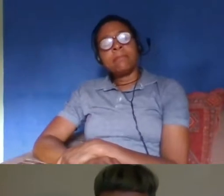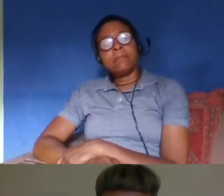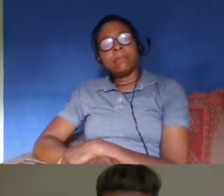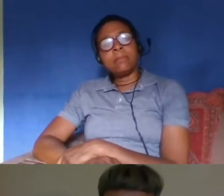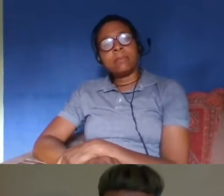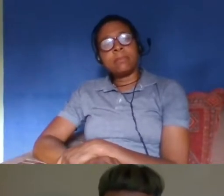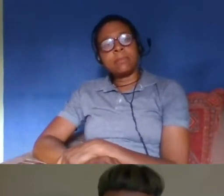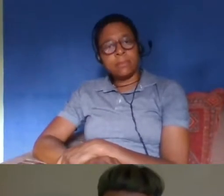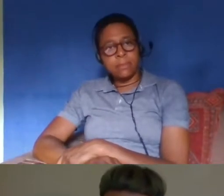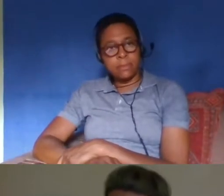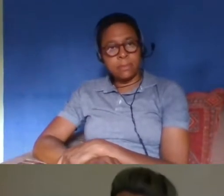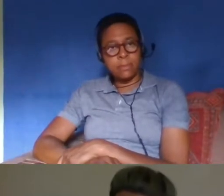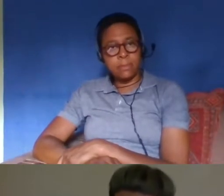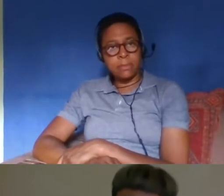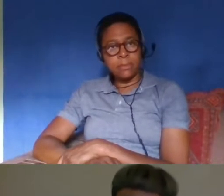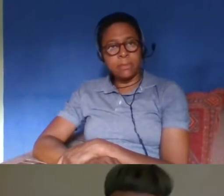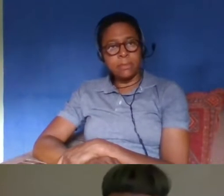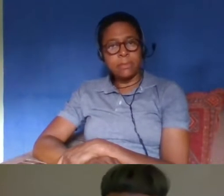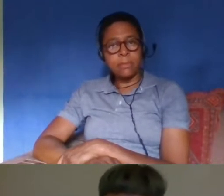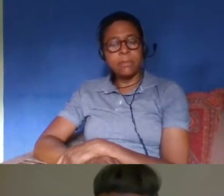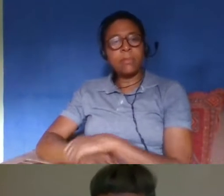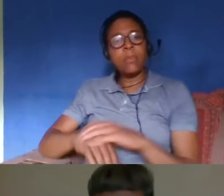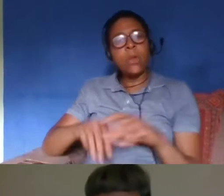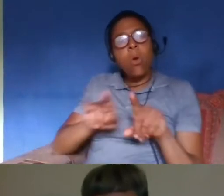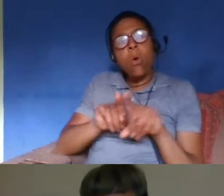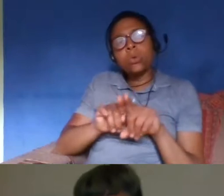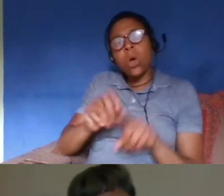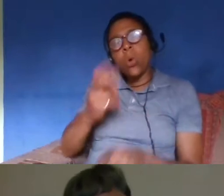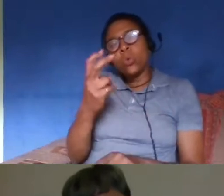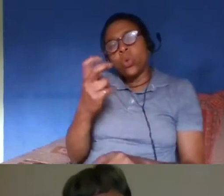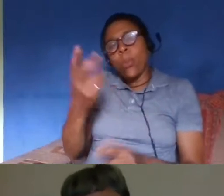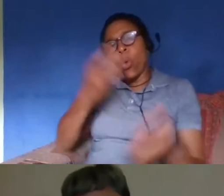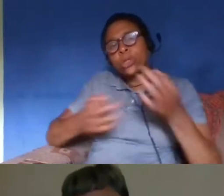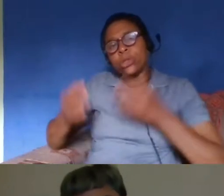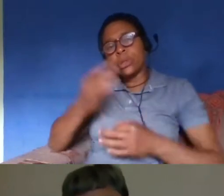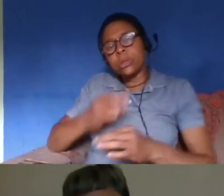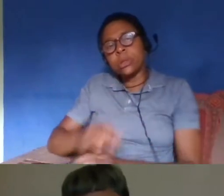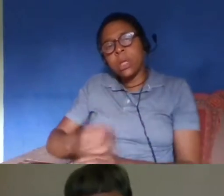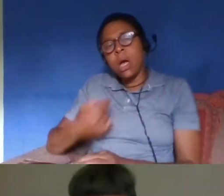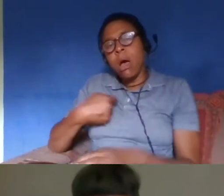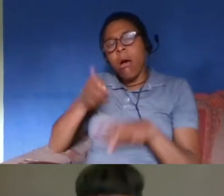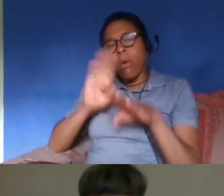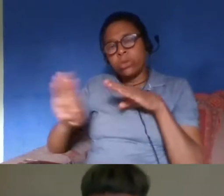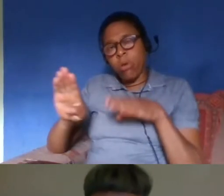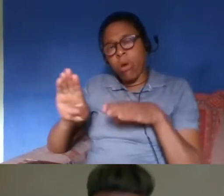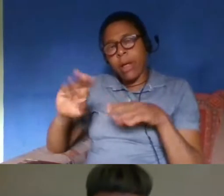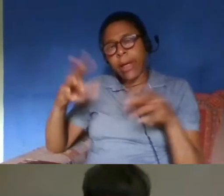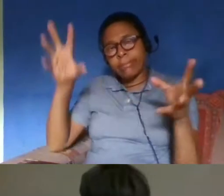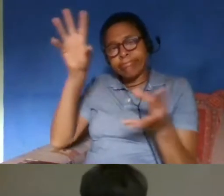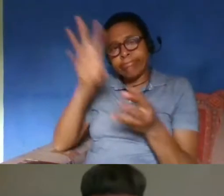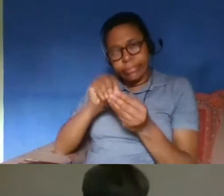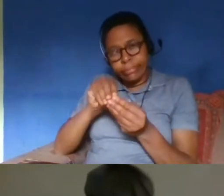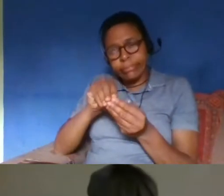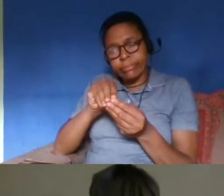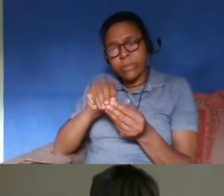um you um so we've also just got a couple of other questions um i'm going to try to paraphrase a few that are similar in nature so we we